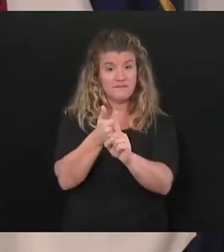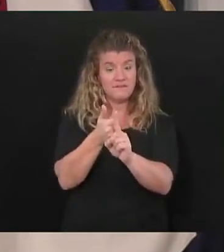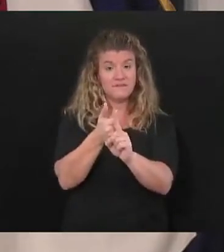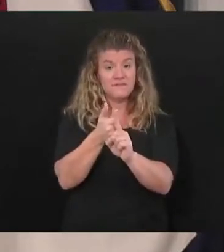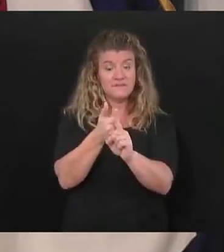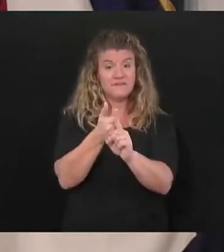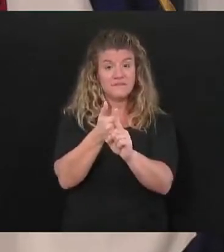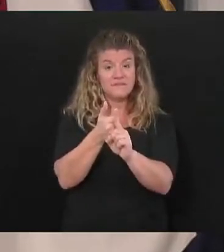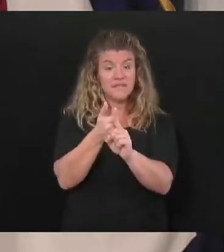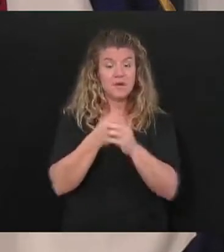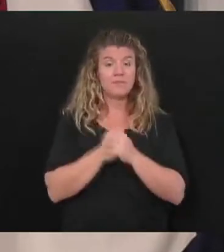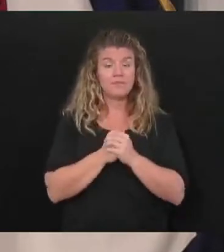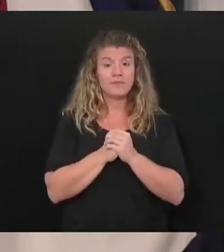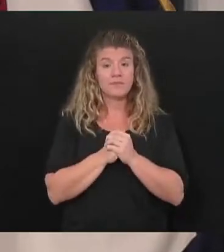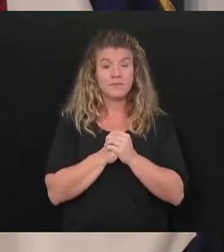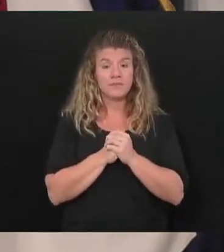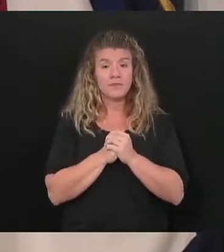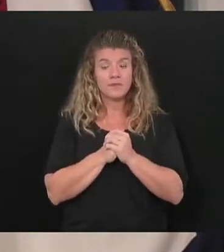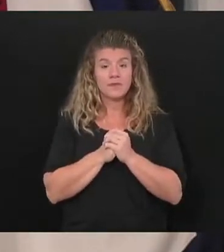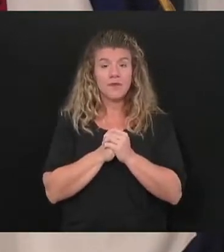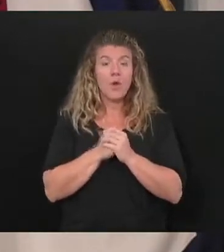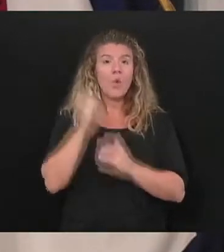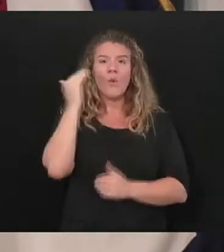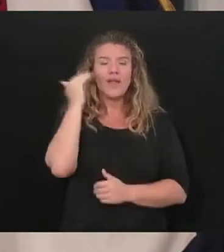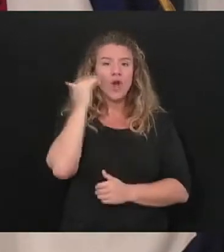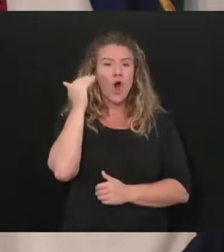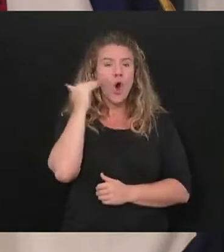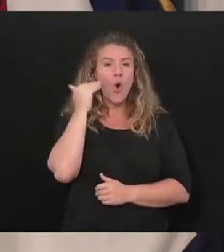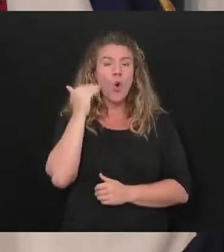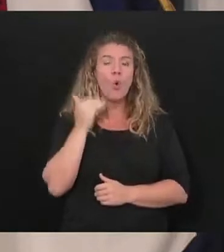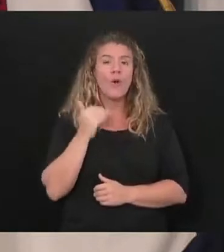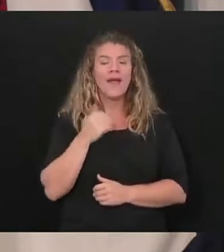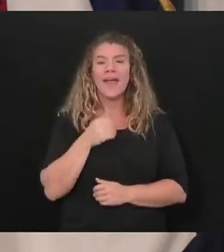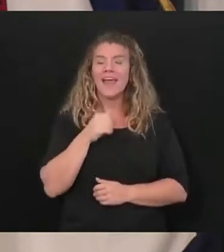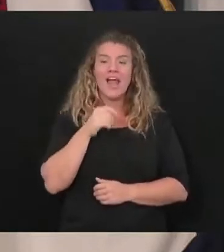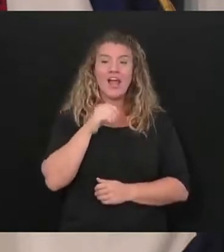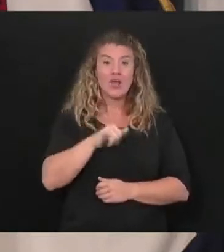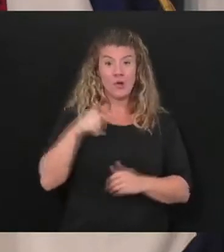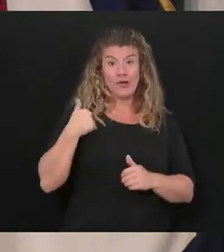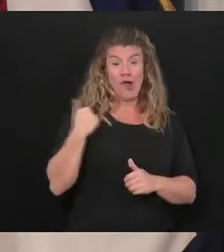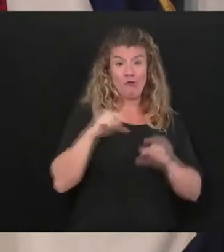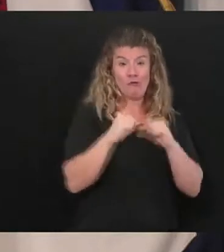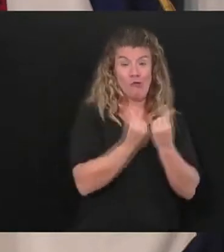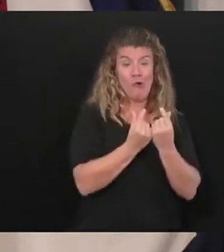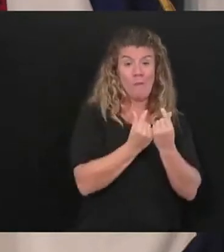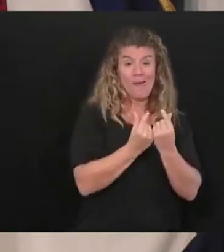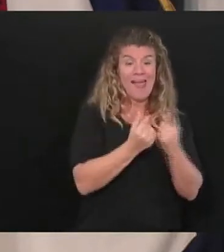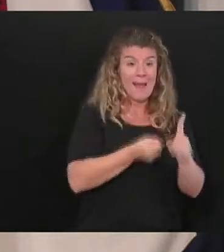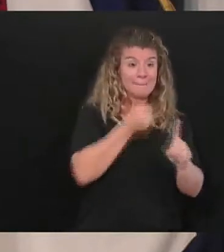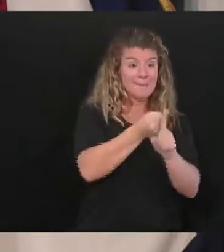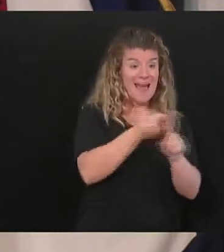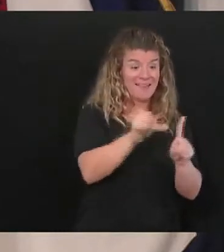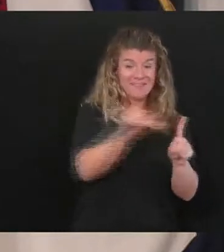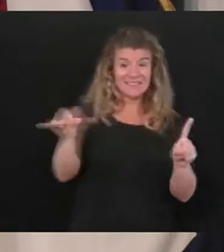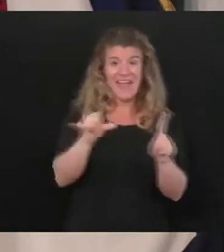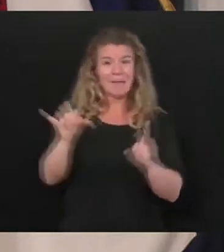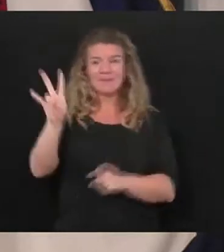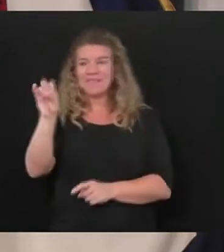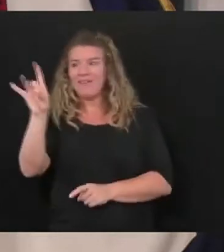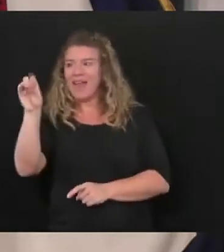know that it will not affect you like a person that is 70 or 80 years old. However